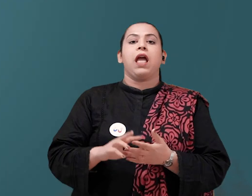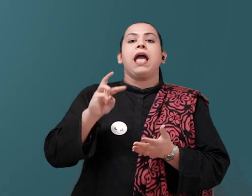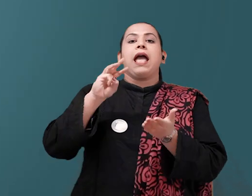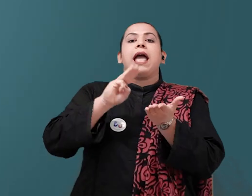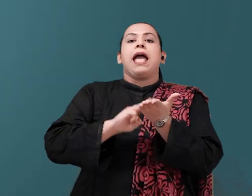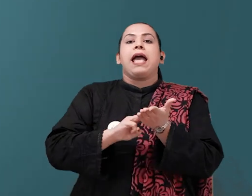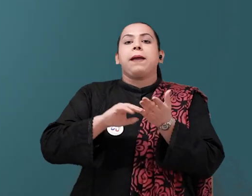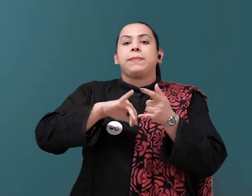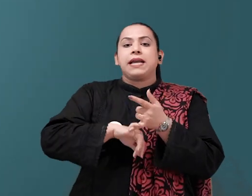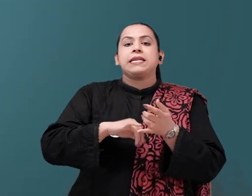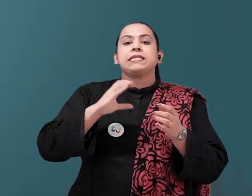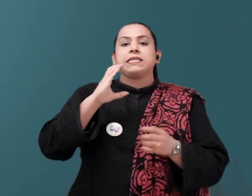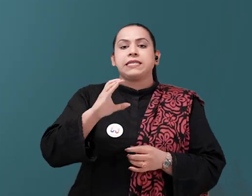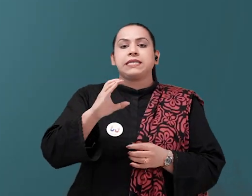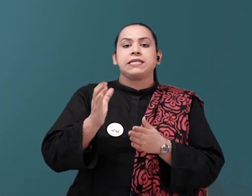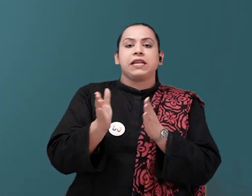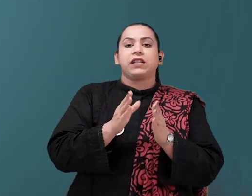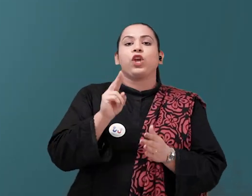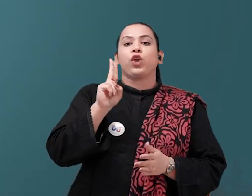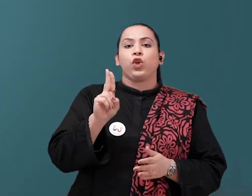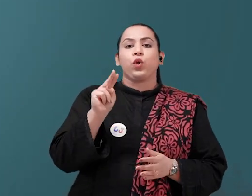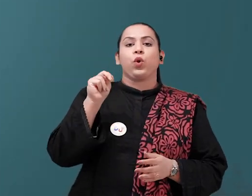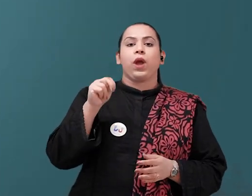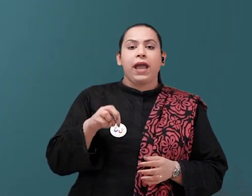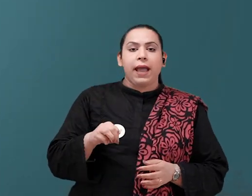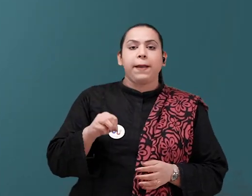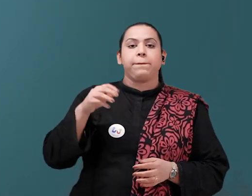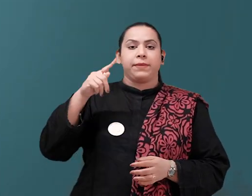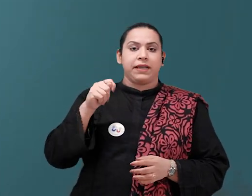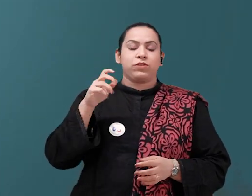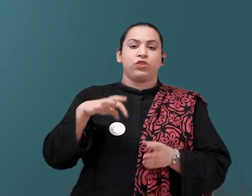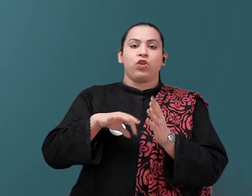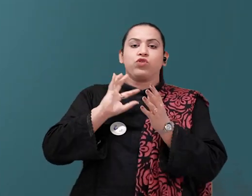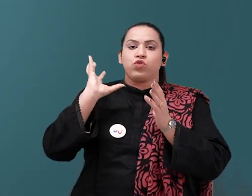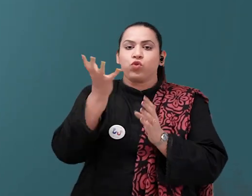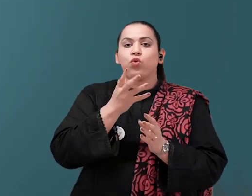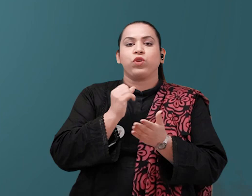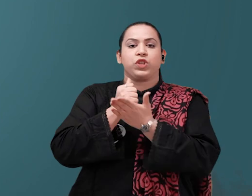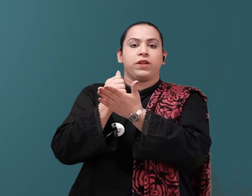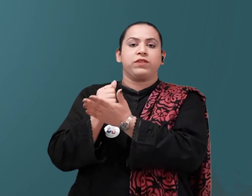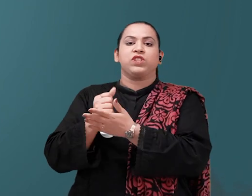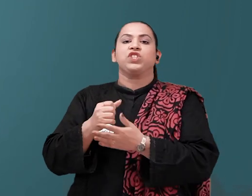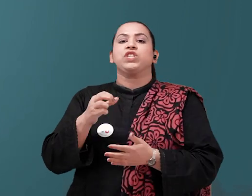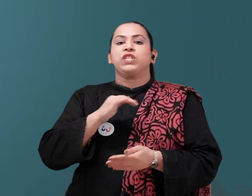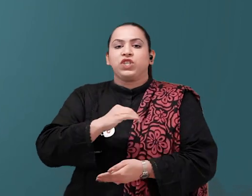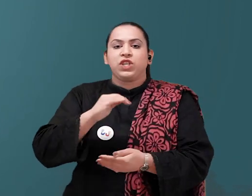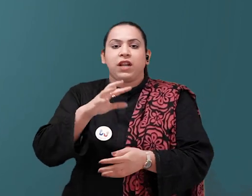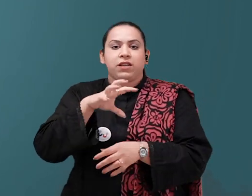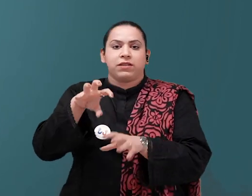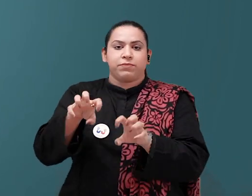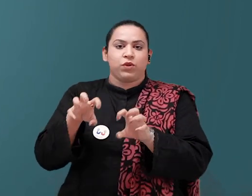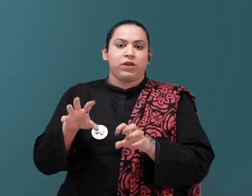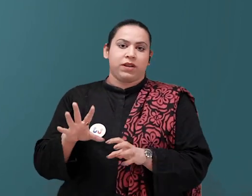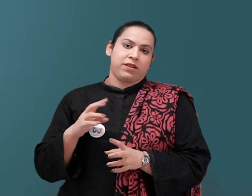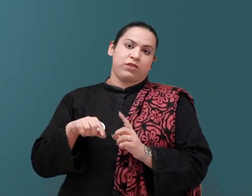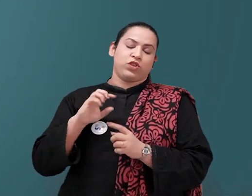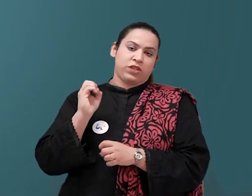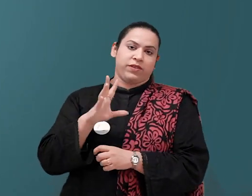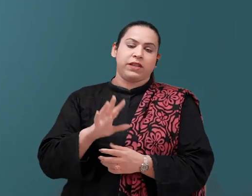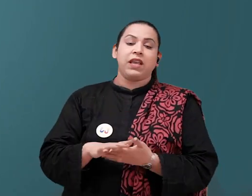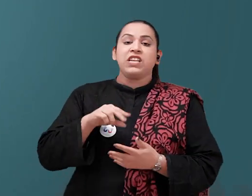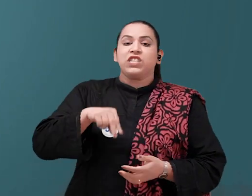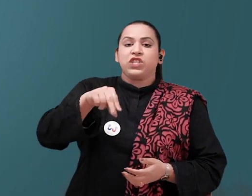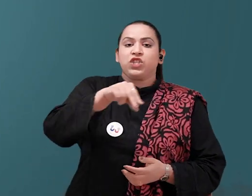Psychology at UMT and I social work as well as child abuse awareness. I chess